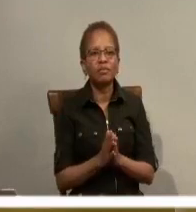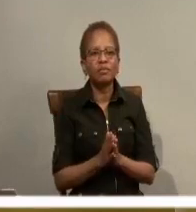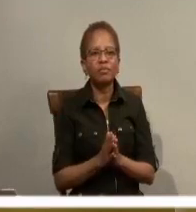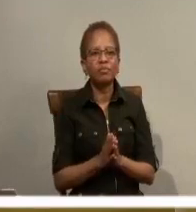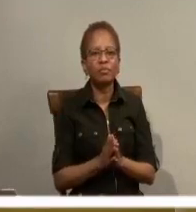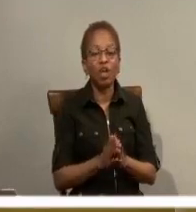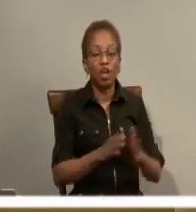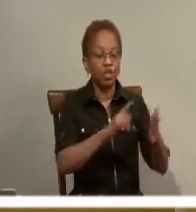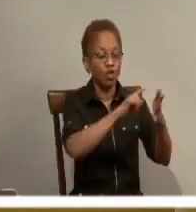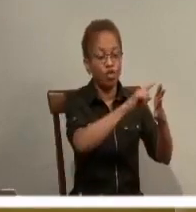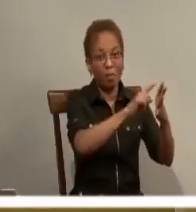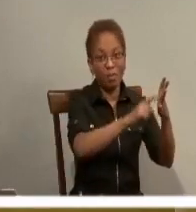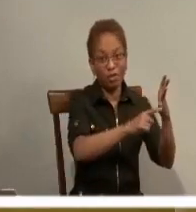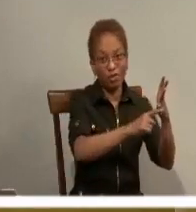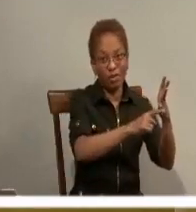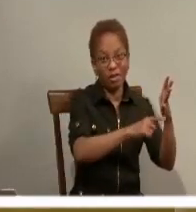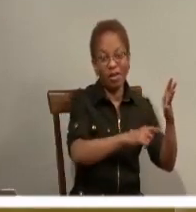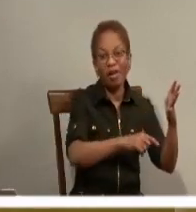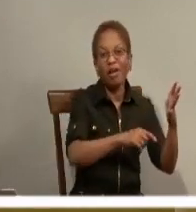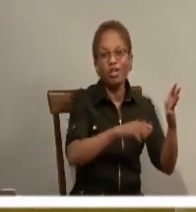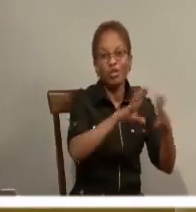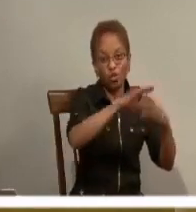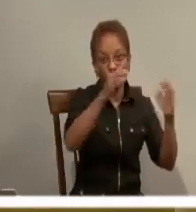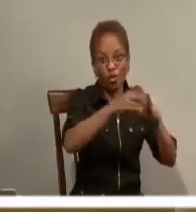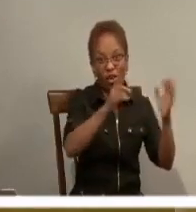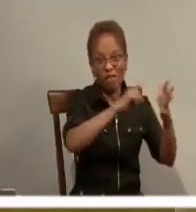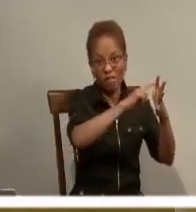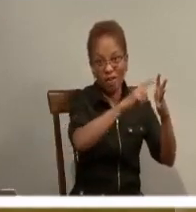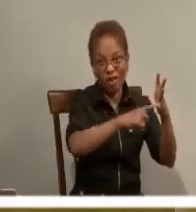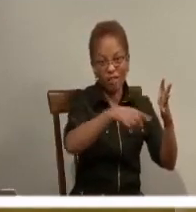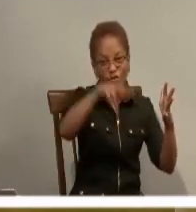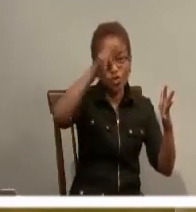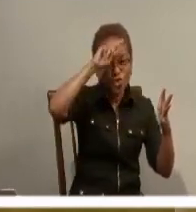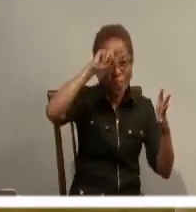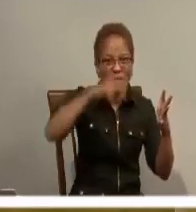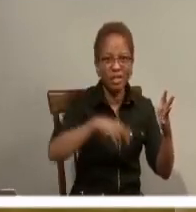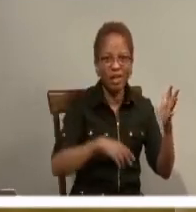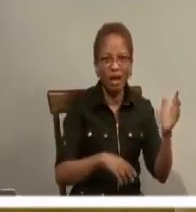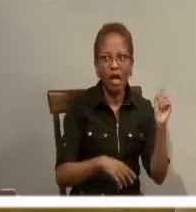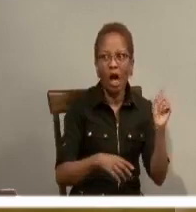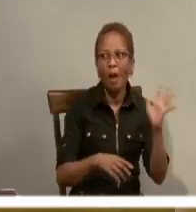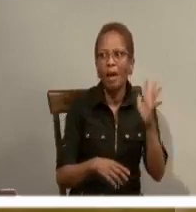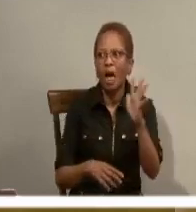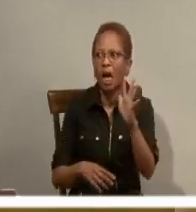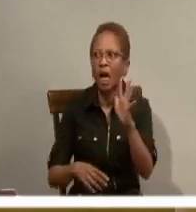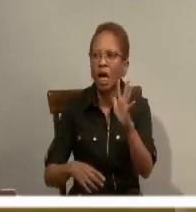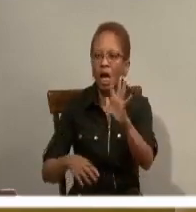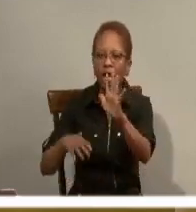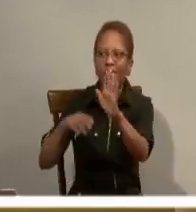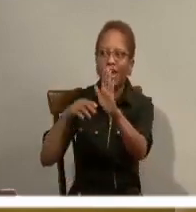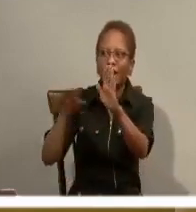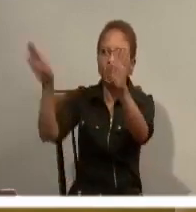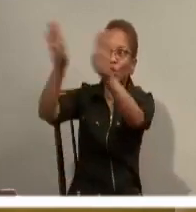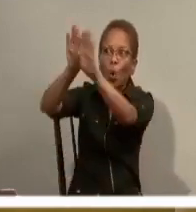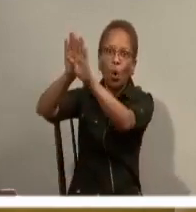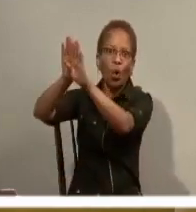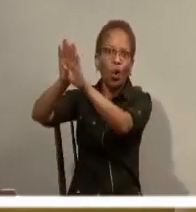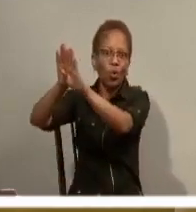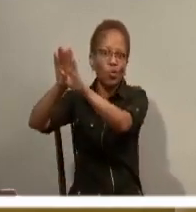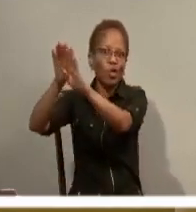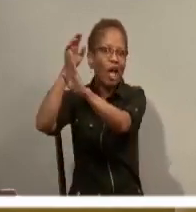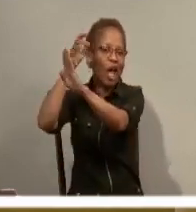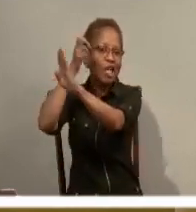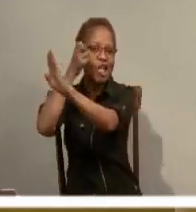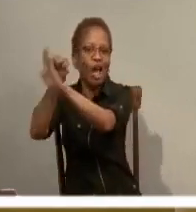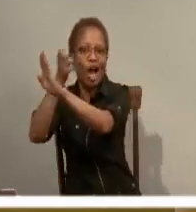the door of the banquet hall and they say, Lord, Lord, they said, open the door for